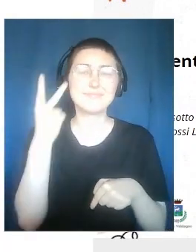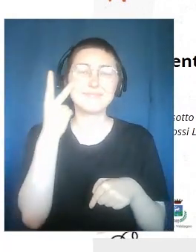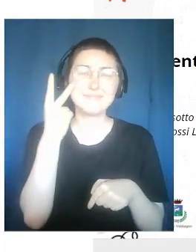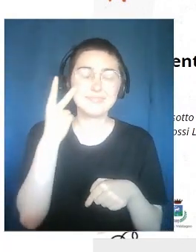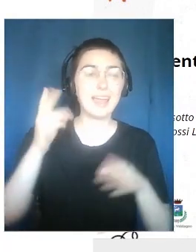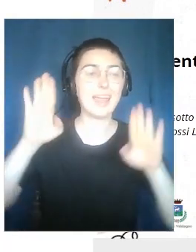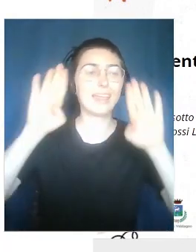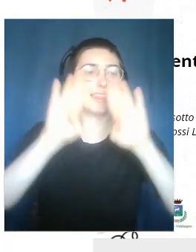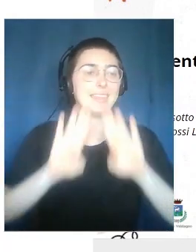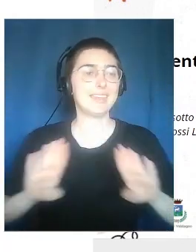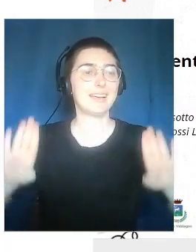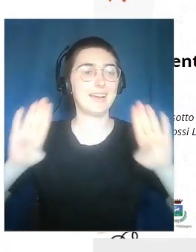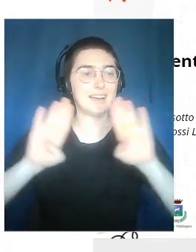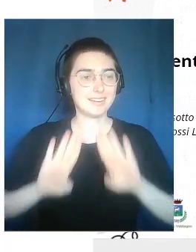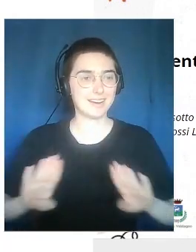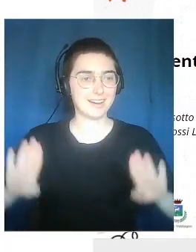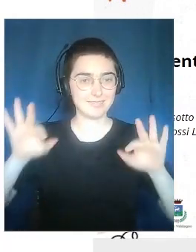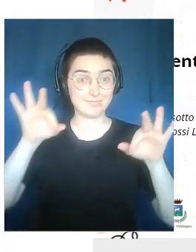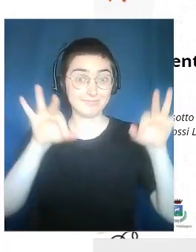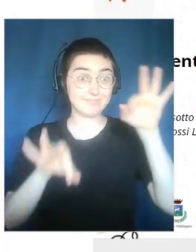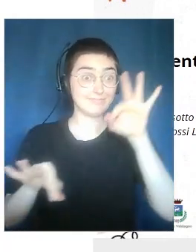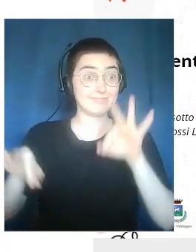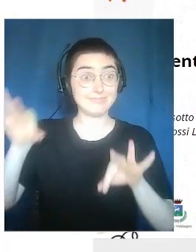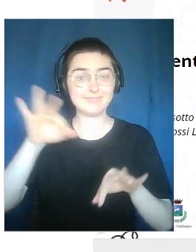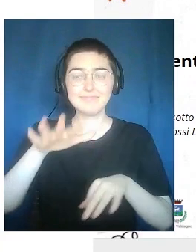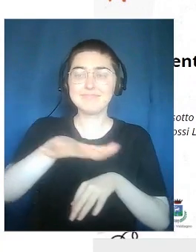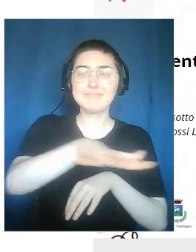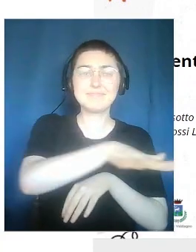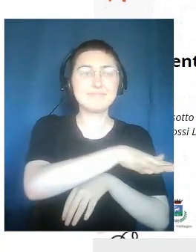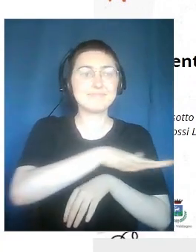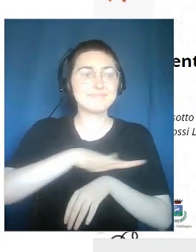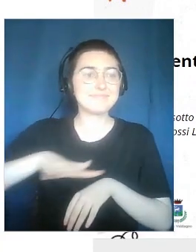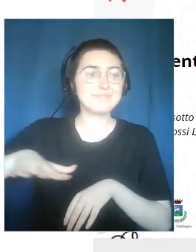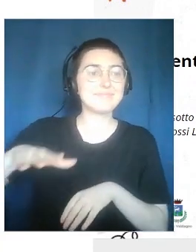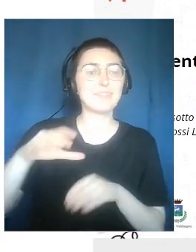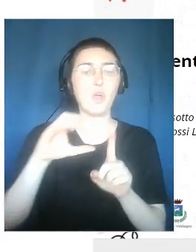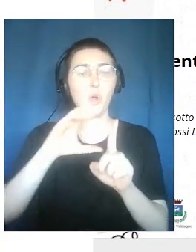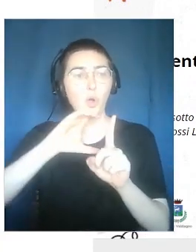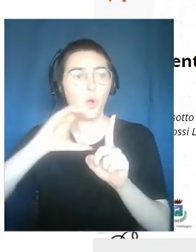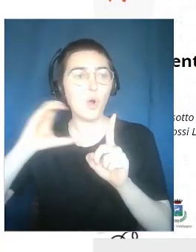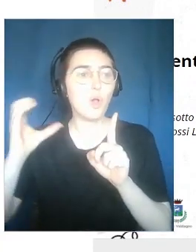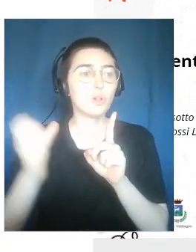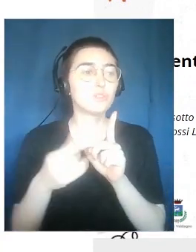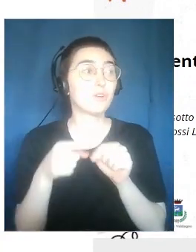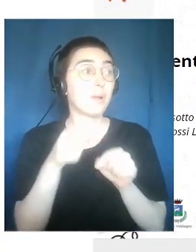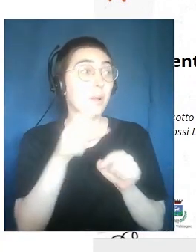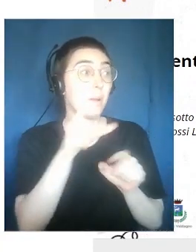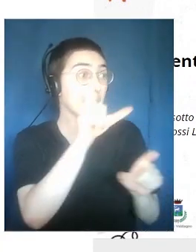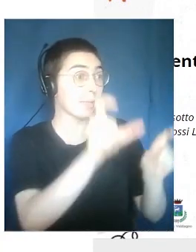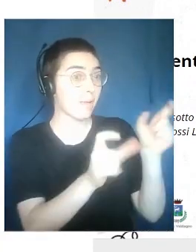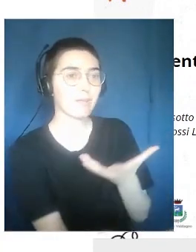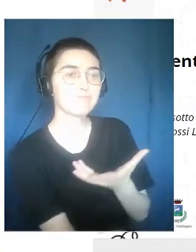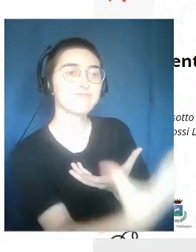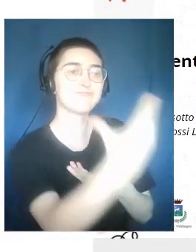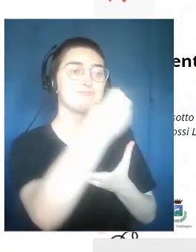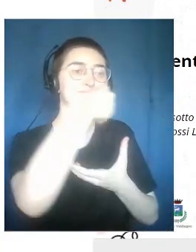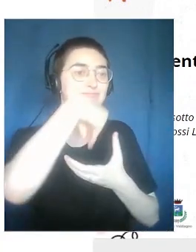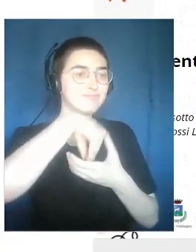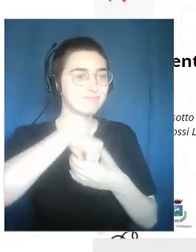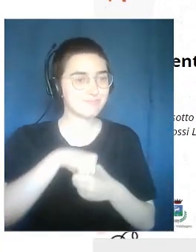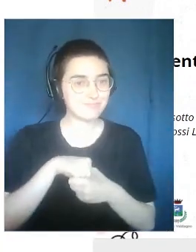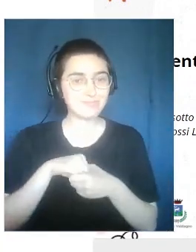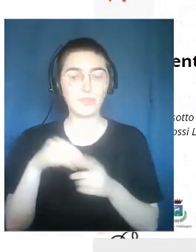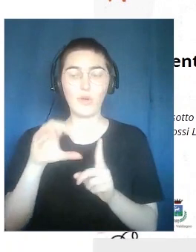and how to promote the heritage of different territories,